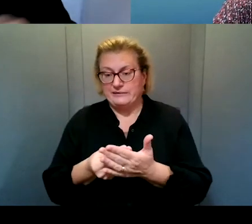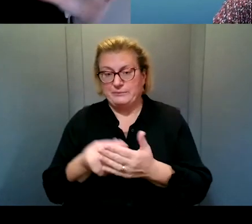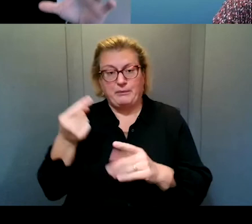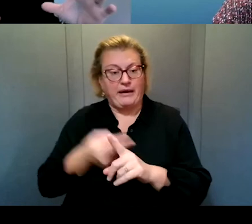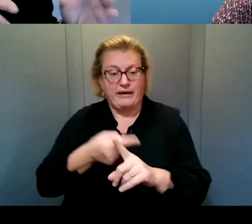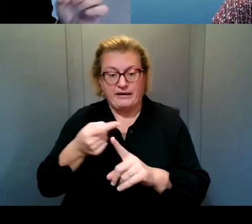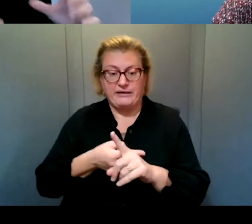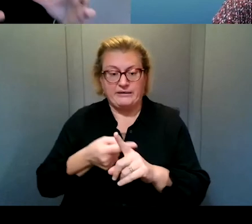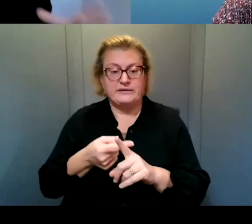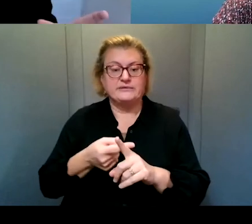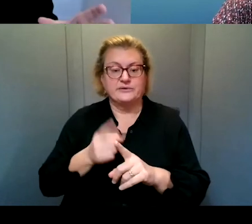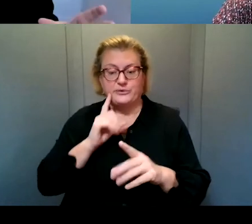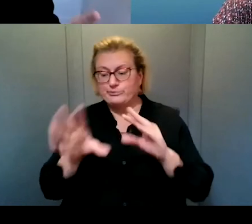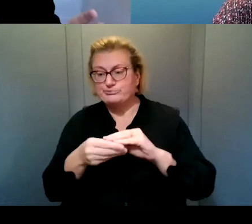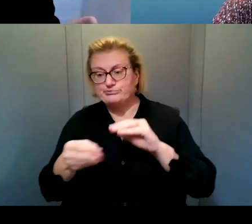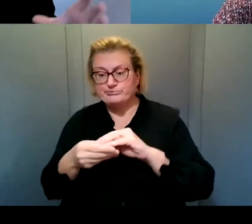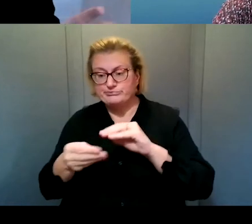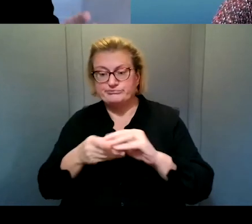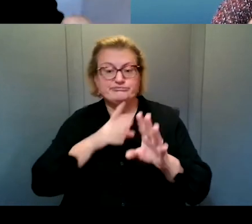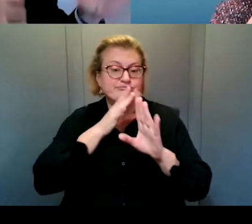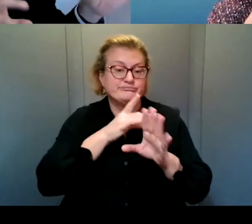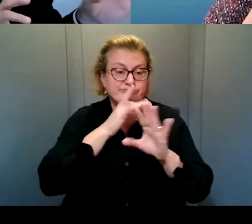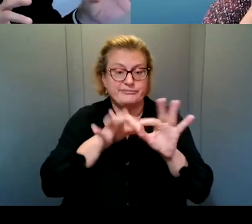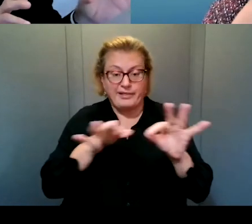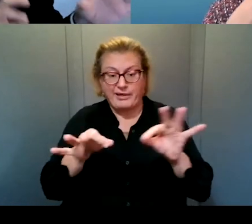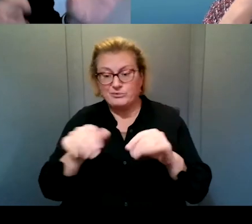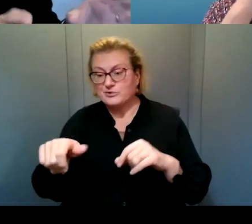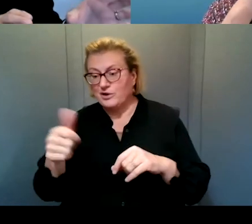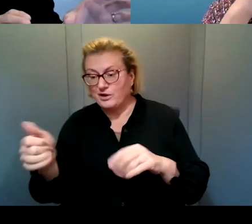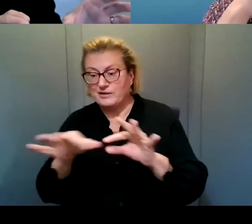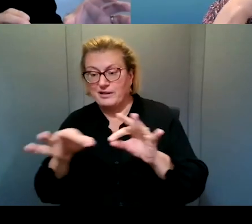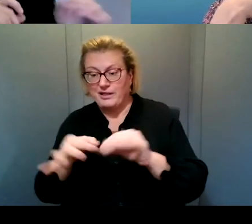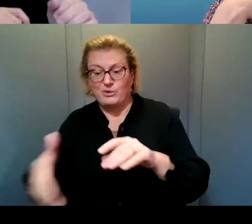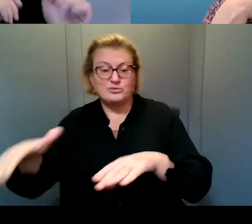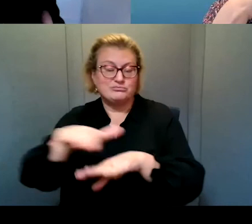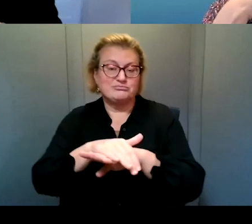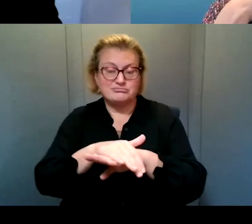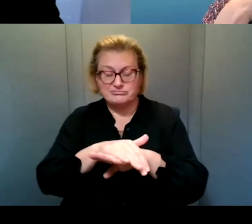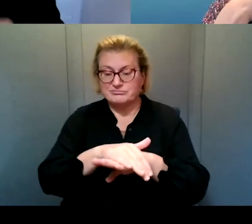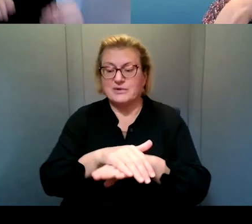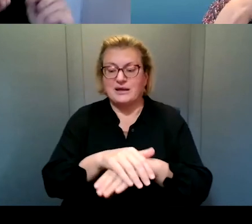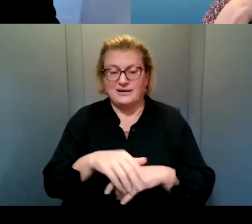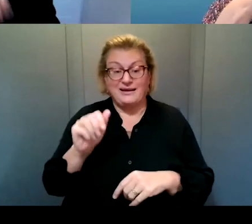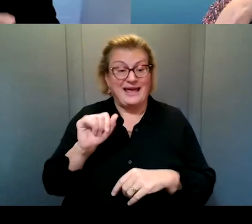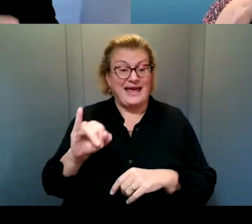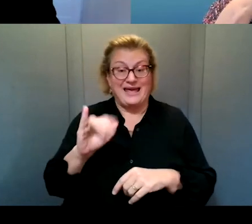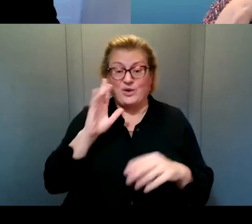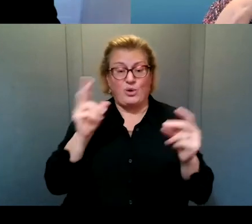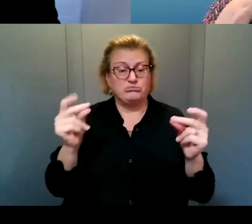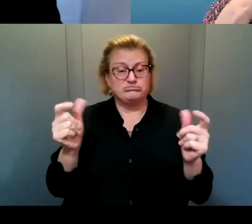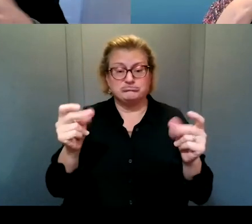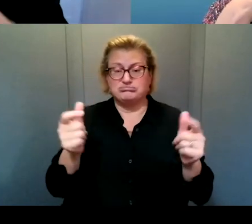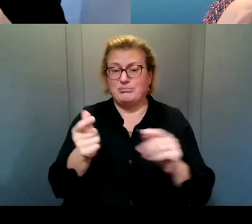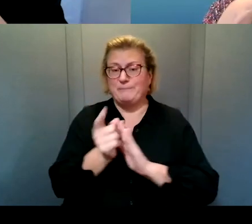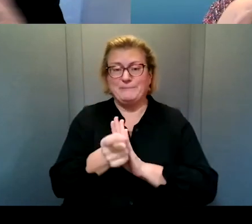you can dub, um, a film or a TV show into a, a different language where the AI will do it in just like